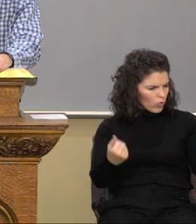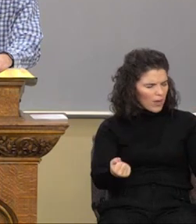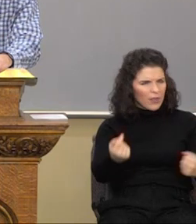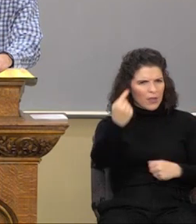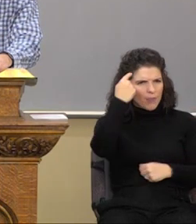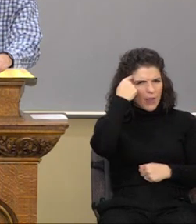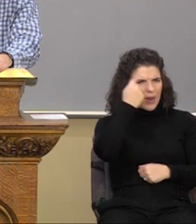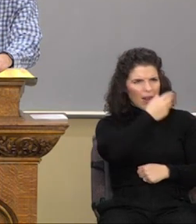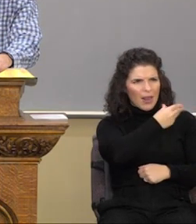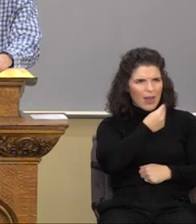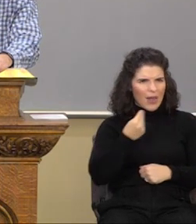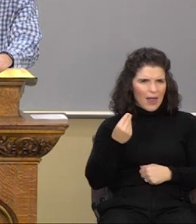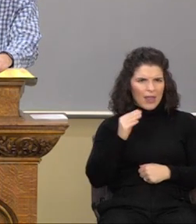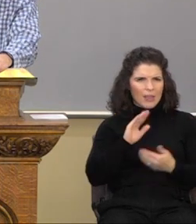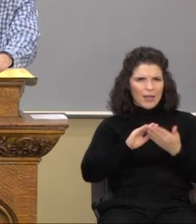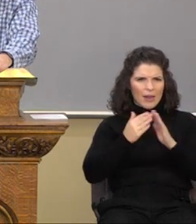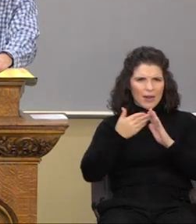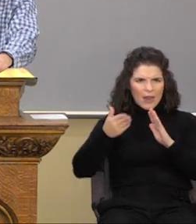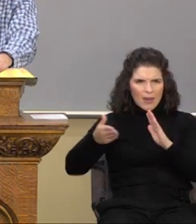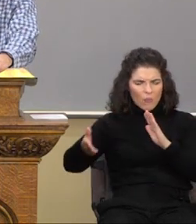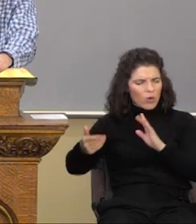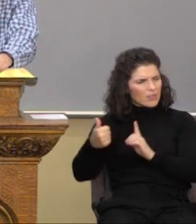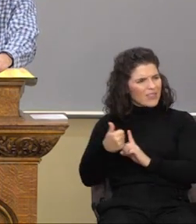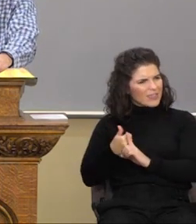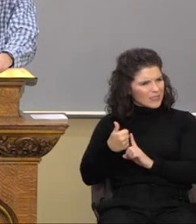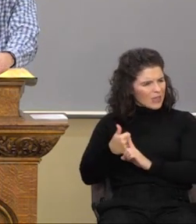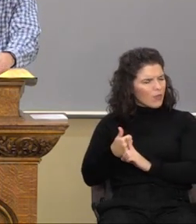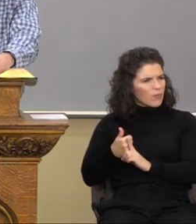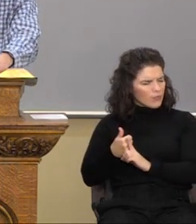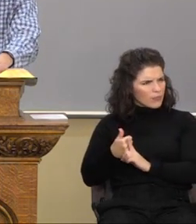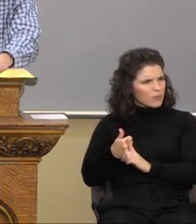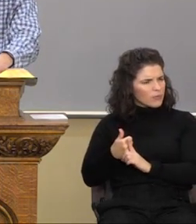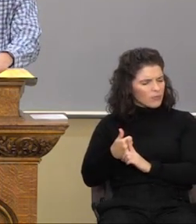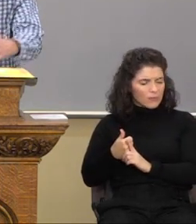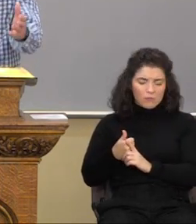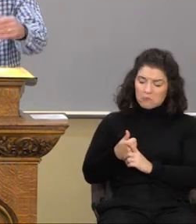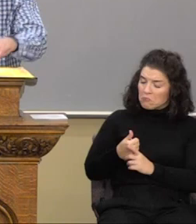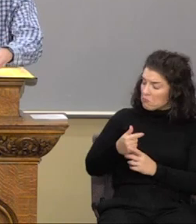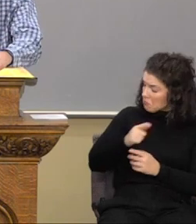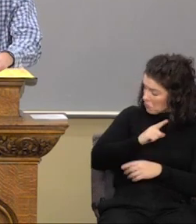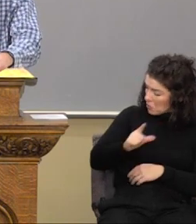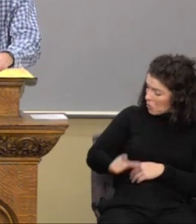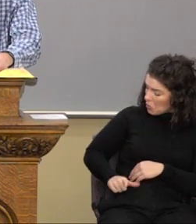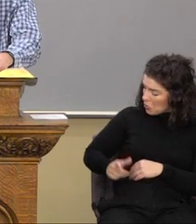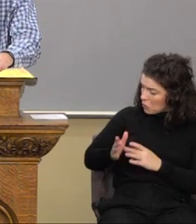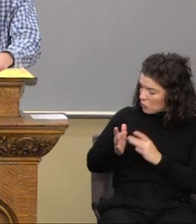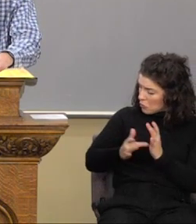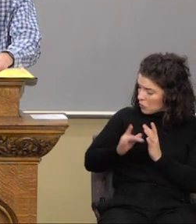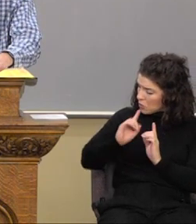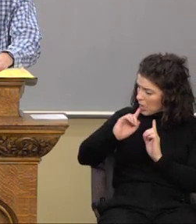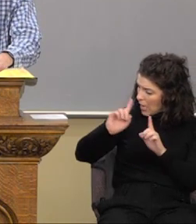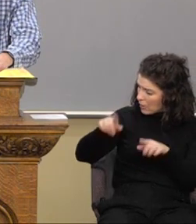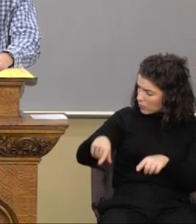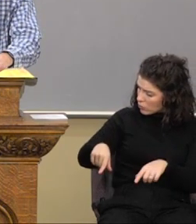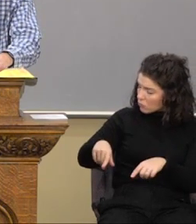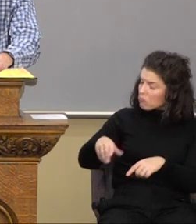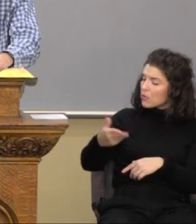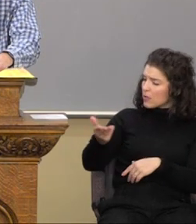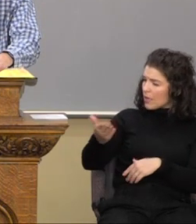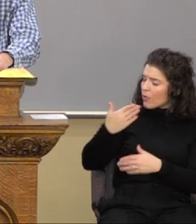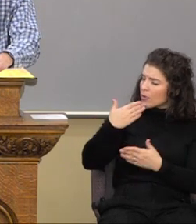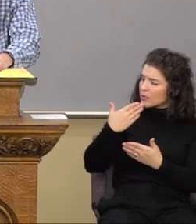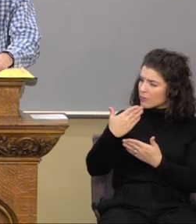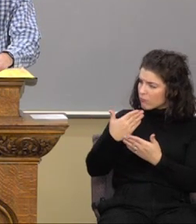and thy neighbor as thyself. And he said unto him, the Lord Jesus answers unto him, thou has